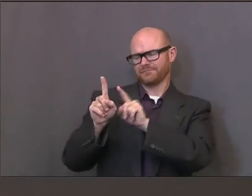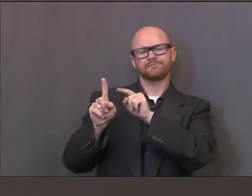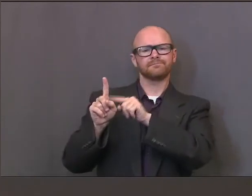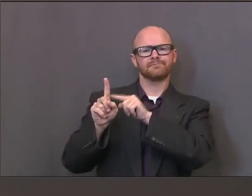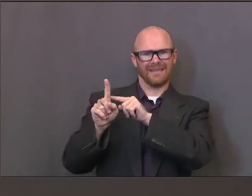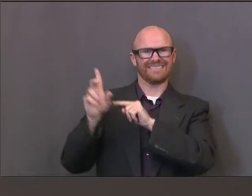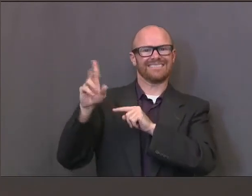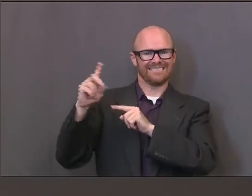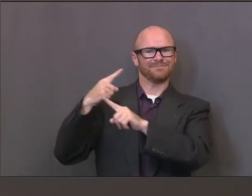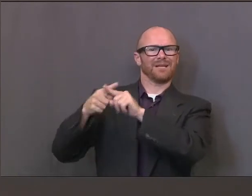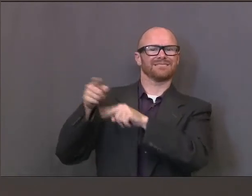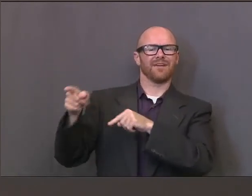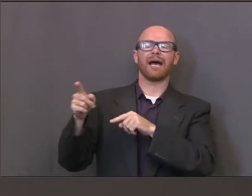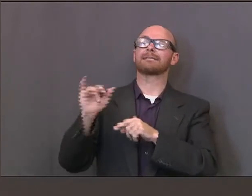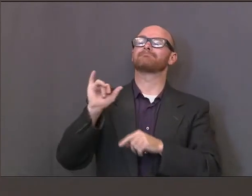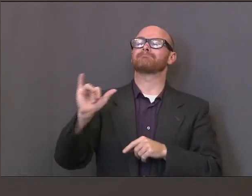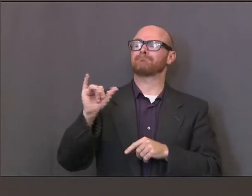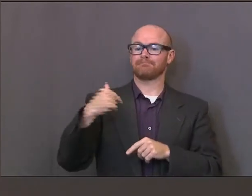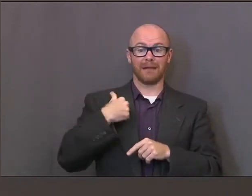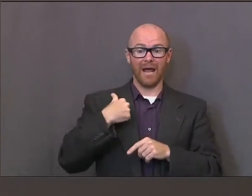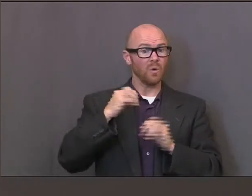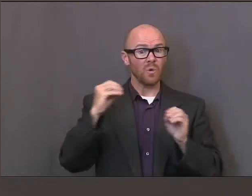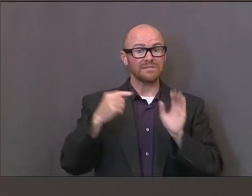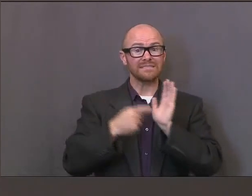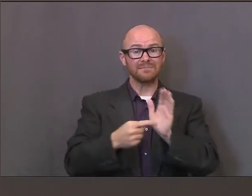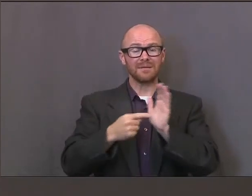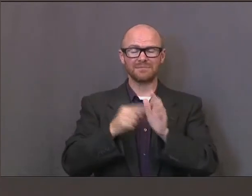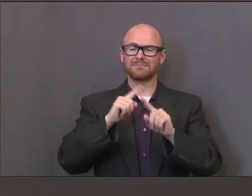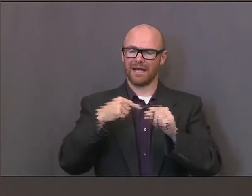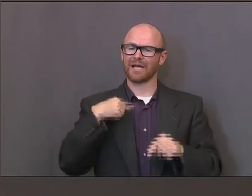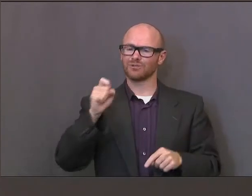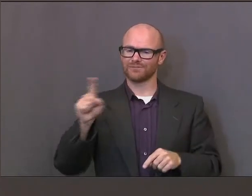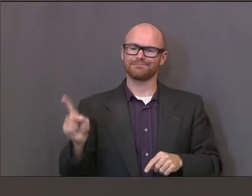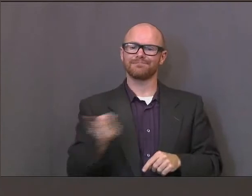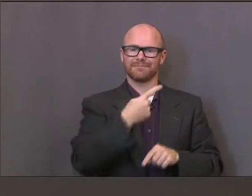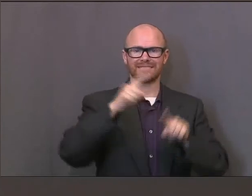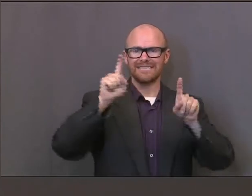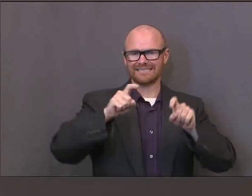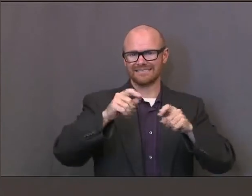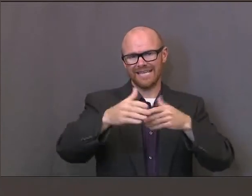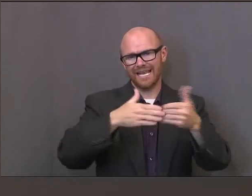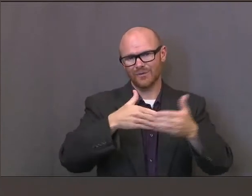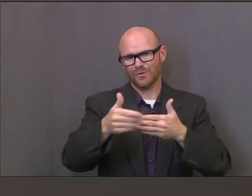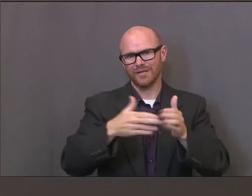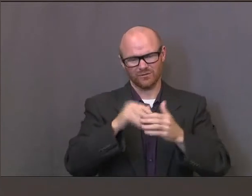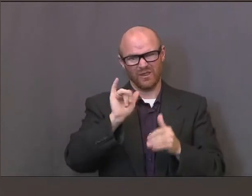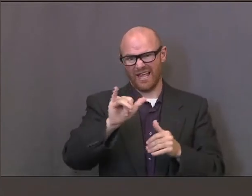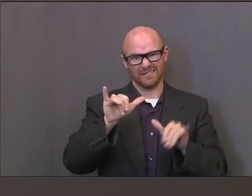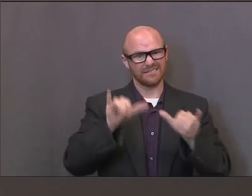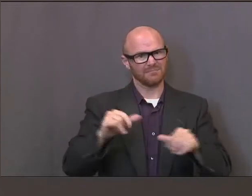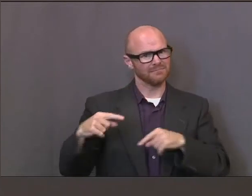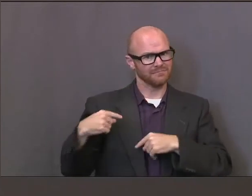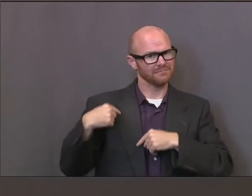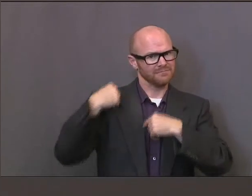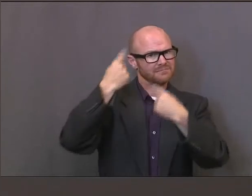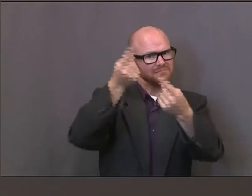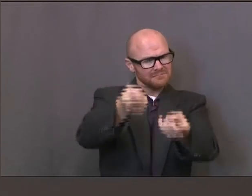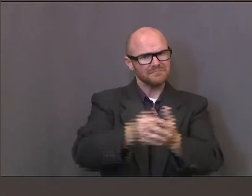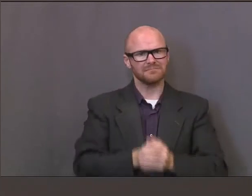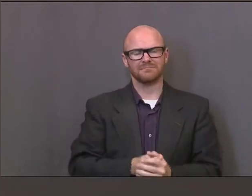exposed first responders, and certain high-risk health care settings, and when we're investigating outbreaks. So our